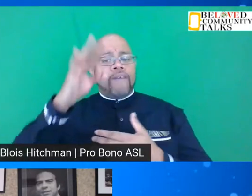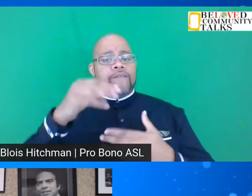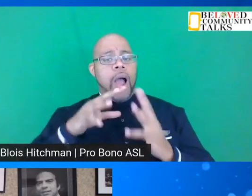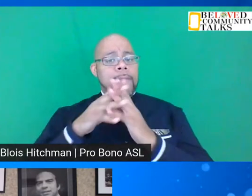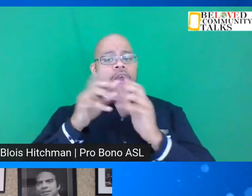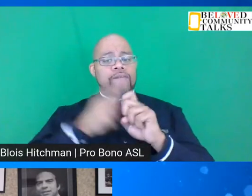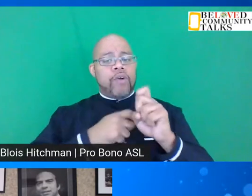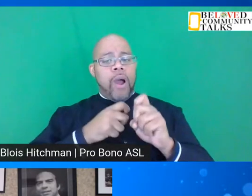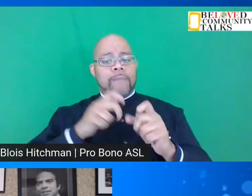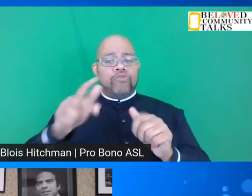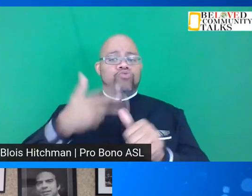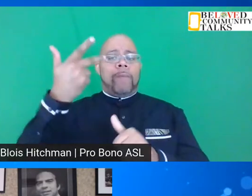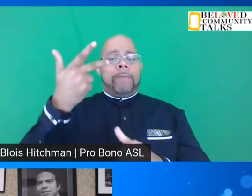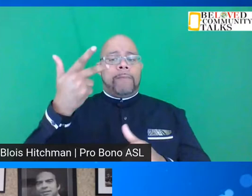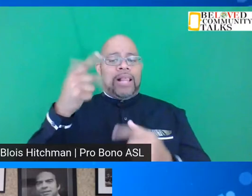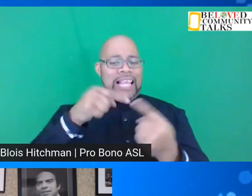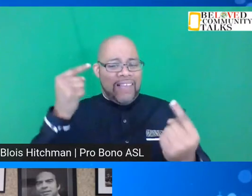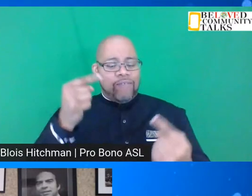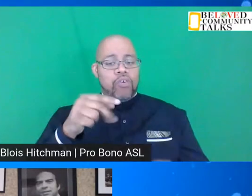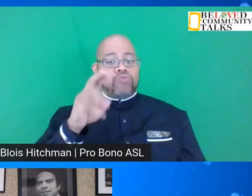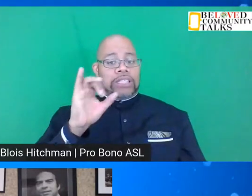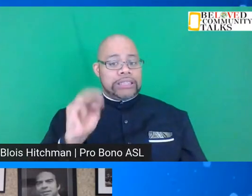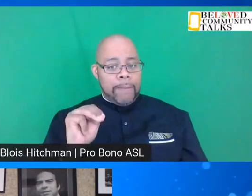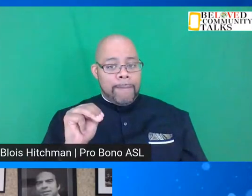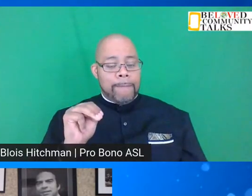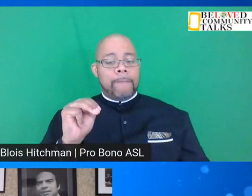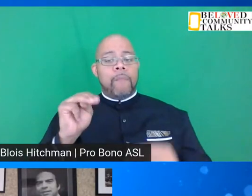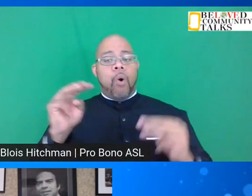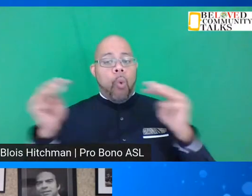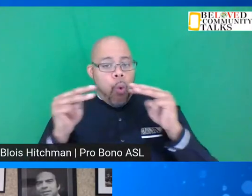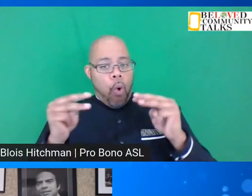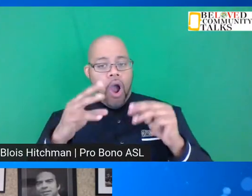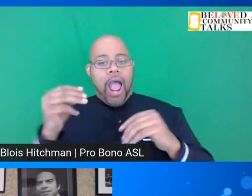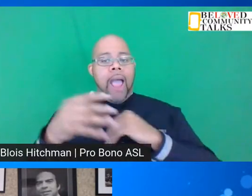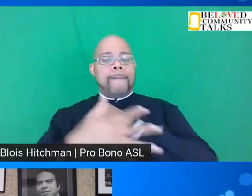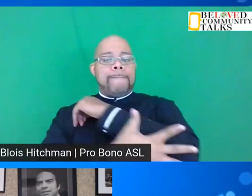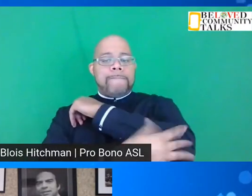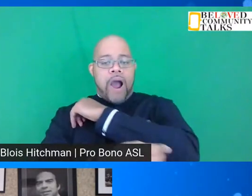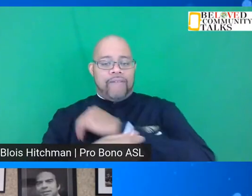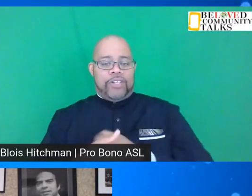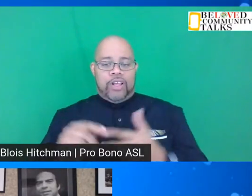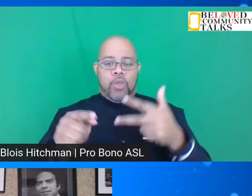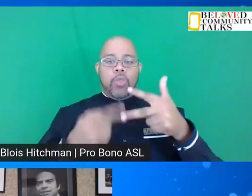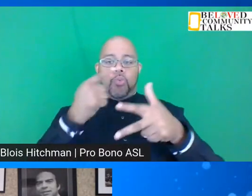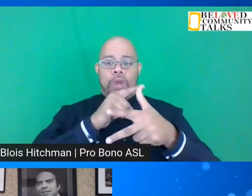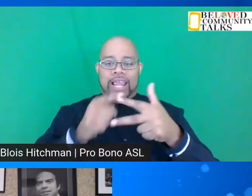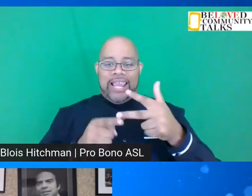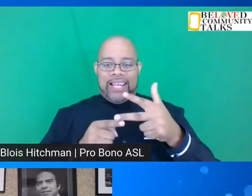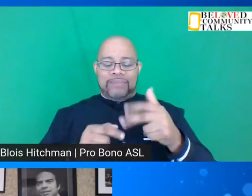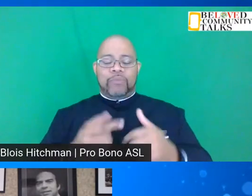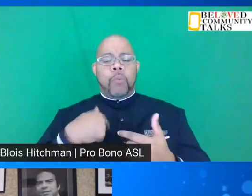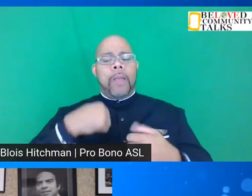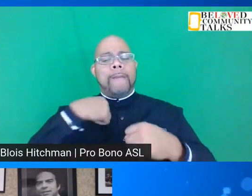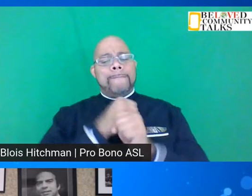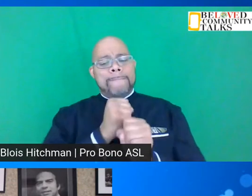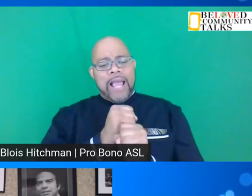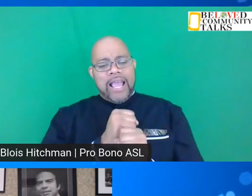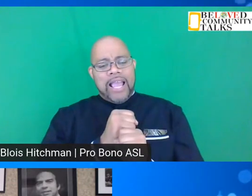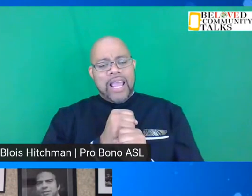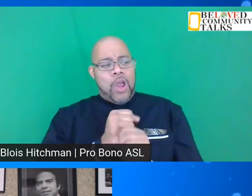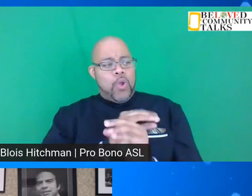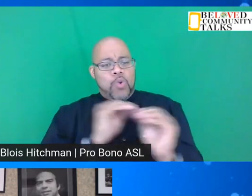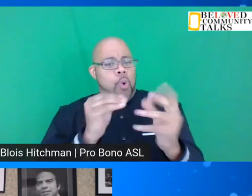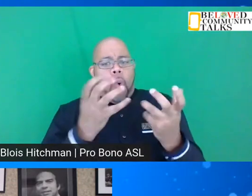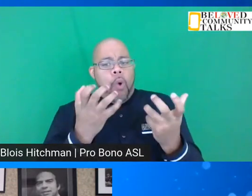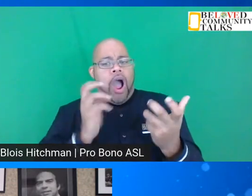the triple evils of racism, war, and poverty. We did. We've made. You know, nobody